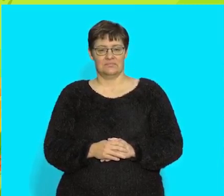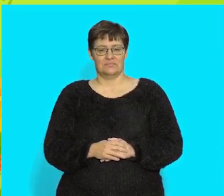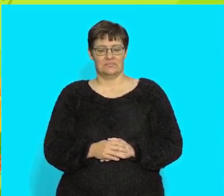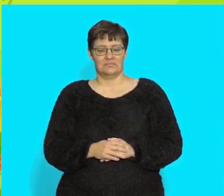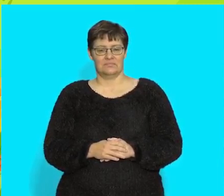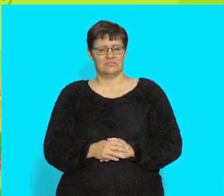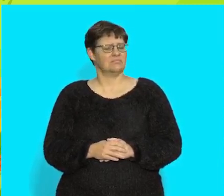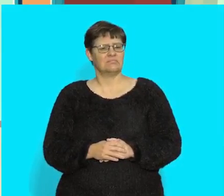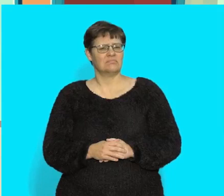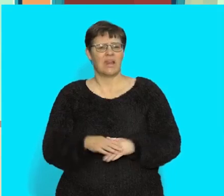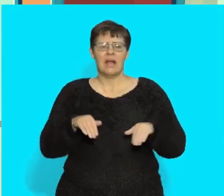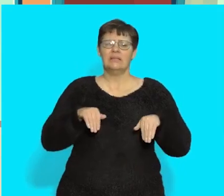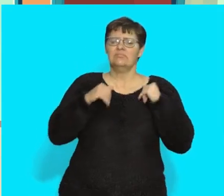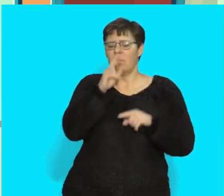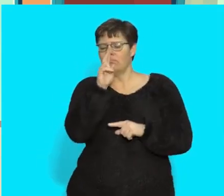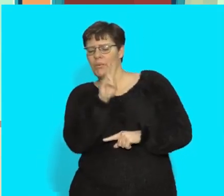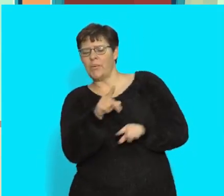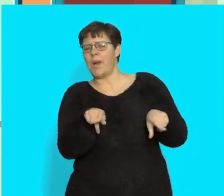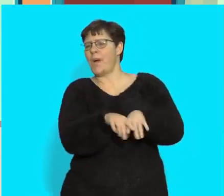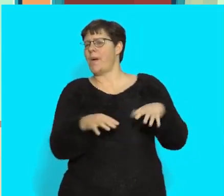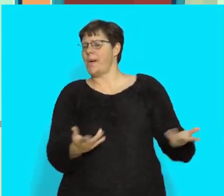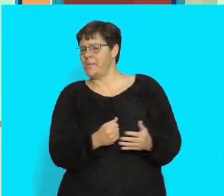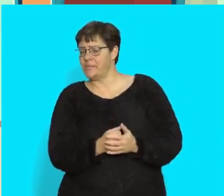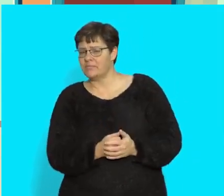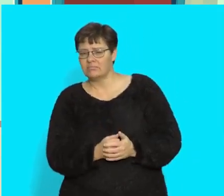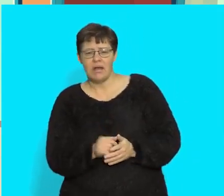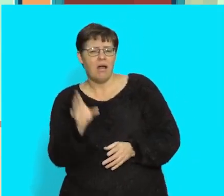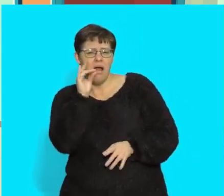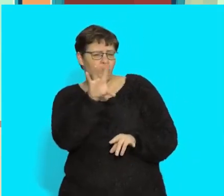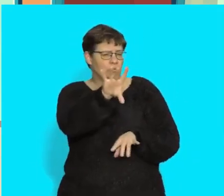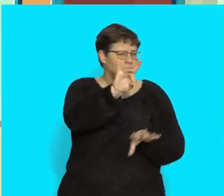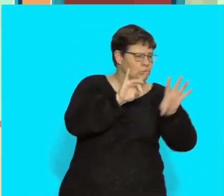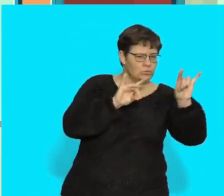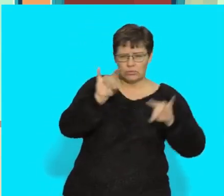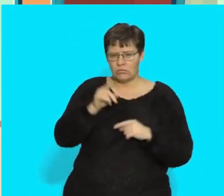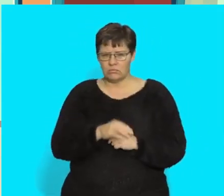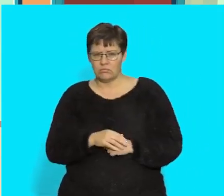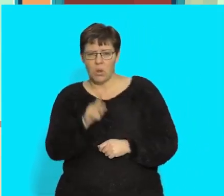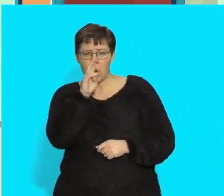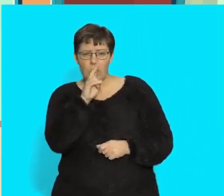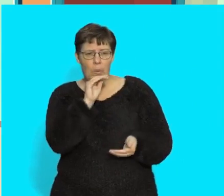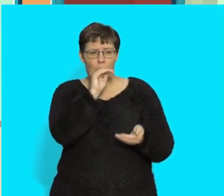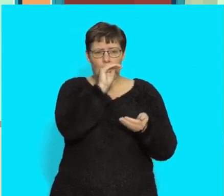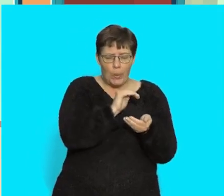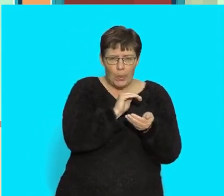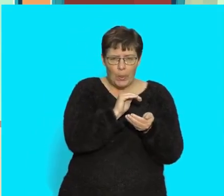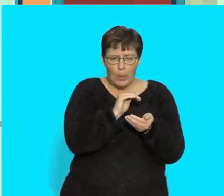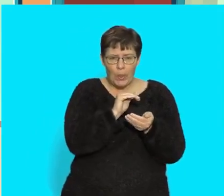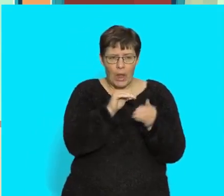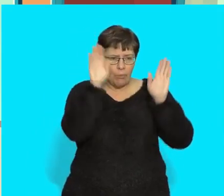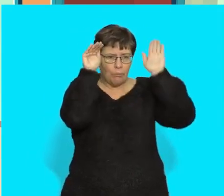What does a desi look like? Listen carefully and choose. Do they look like a small fat rabbit?